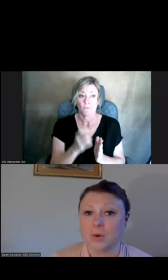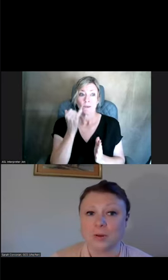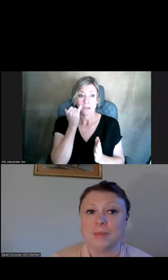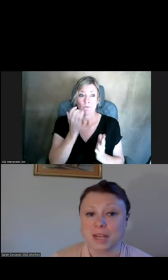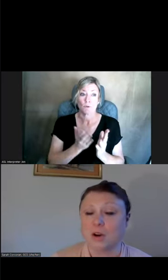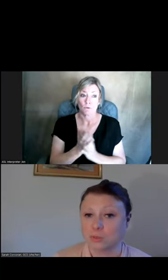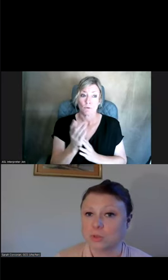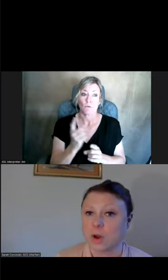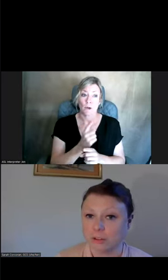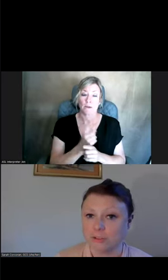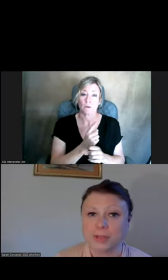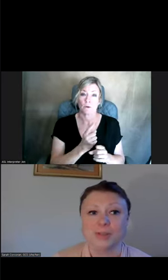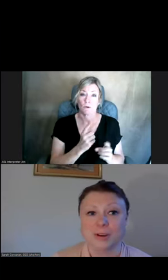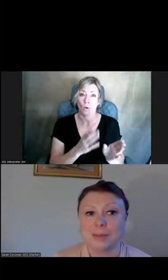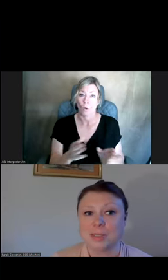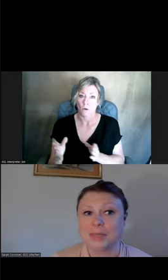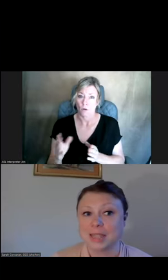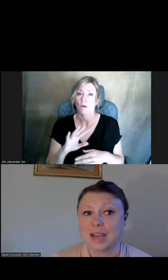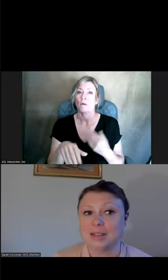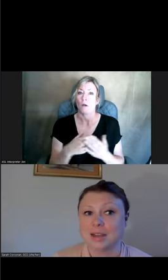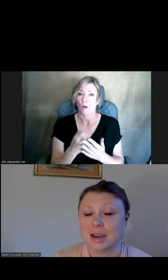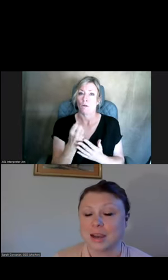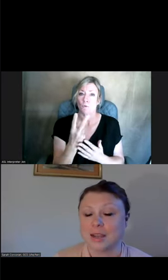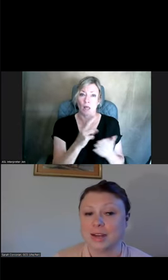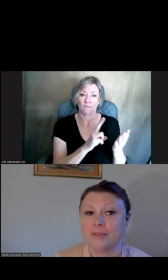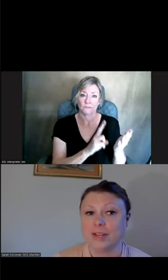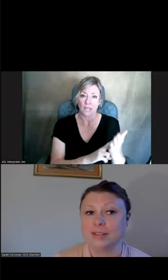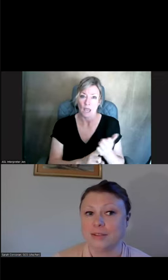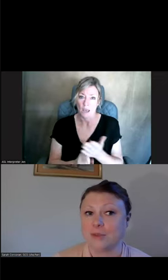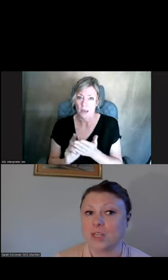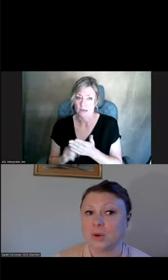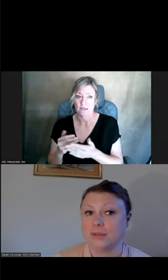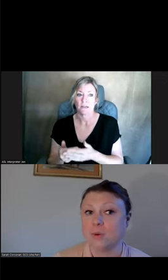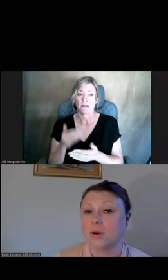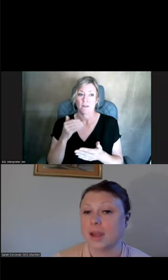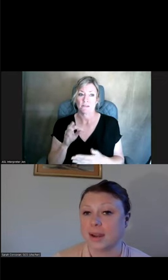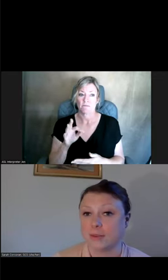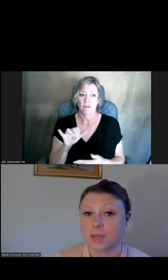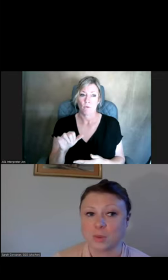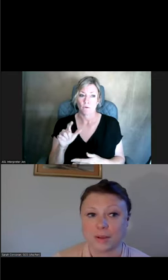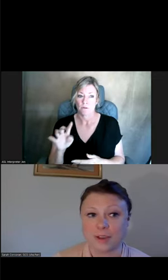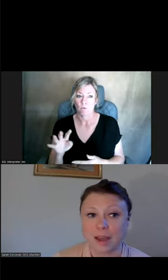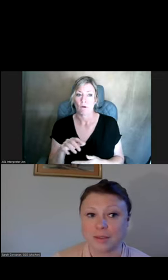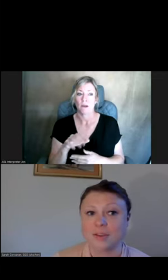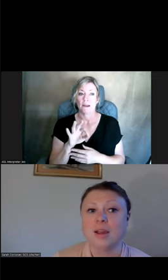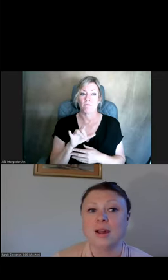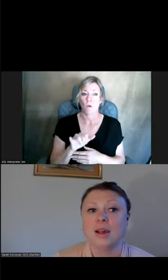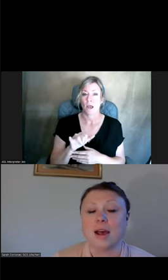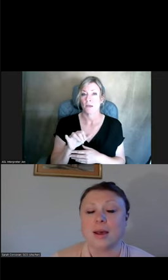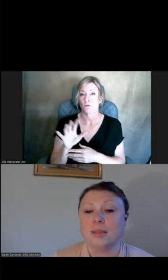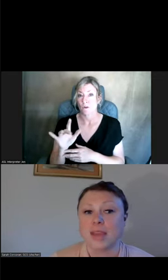regular order, meaning all 12 bills are able to be signed in advance of FY24 and FY25,